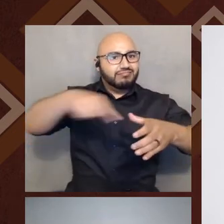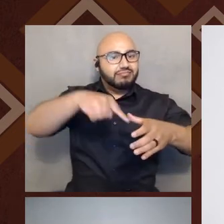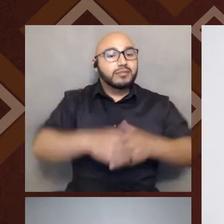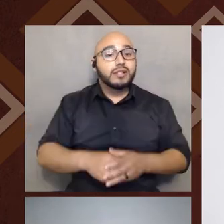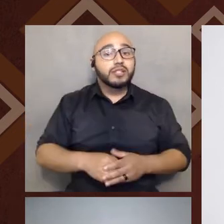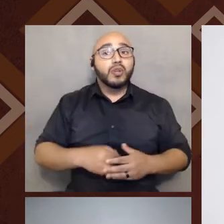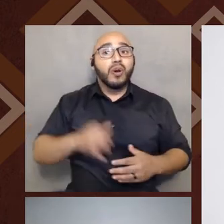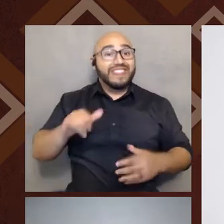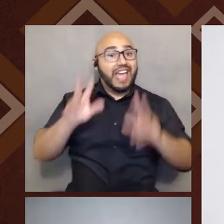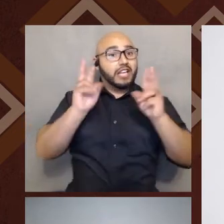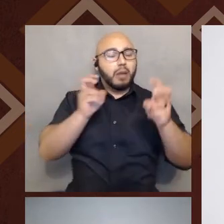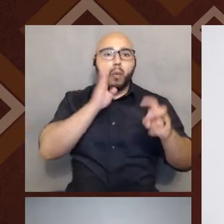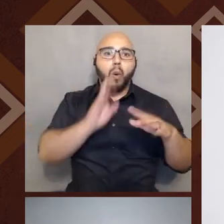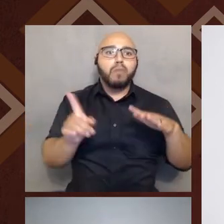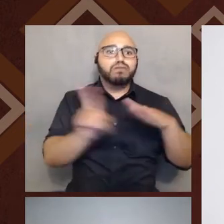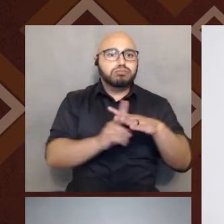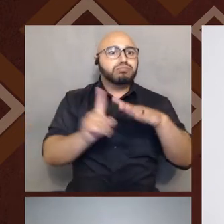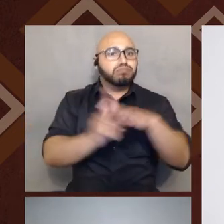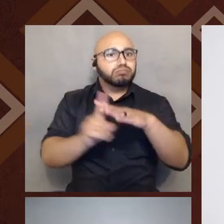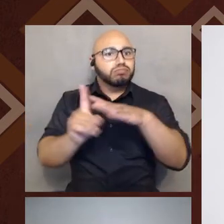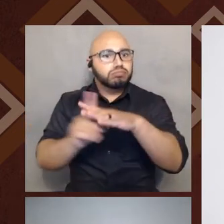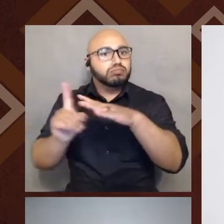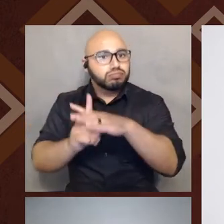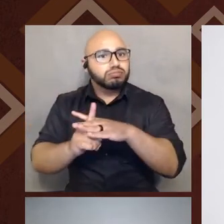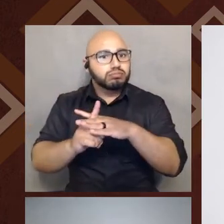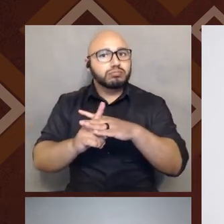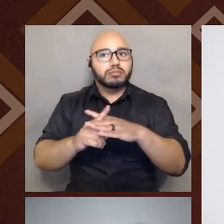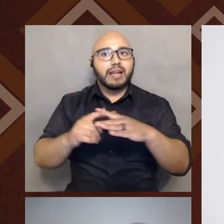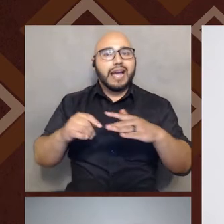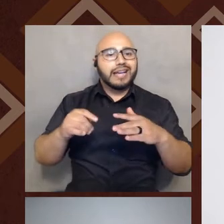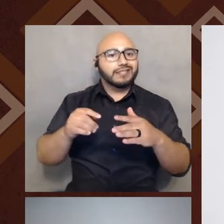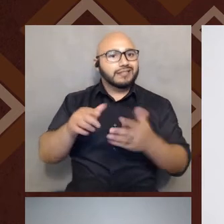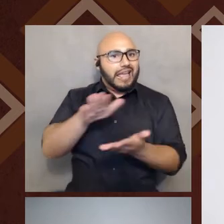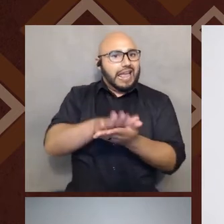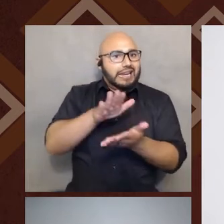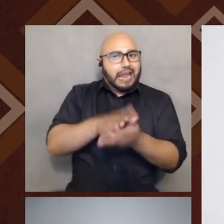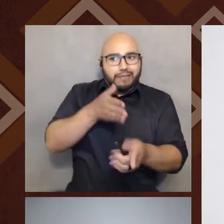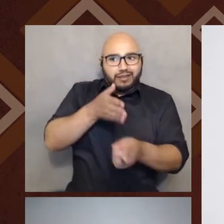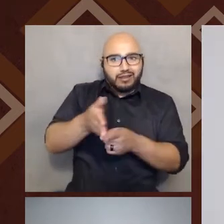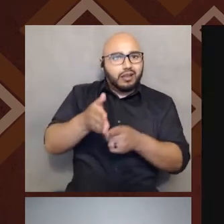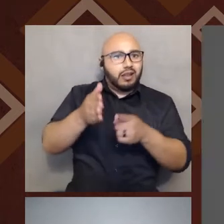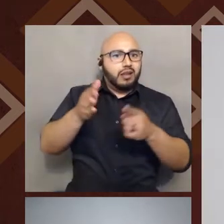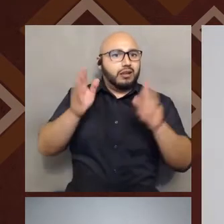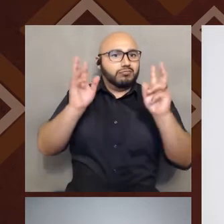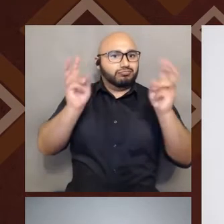again as we move through some more of the academic conversations of this topic.